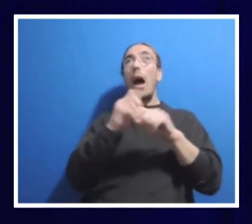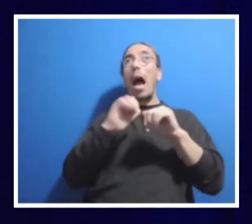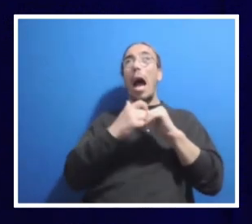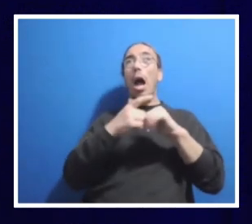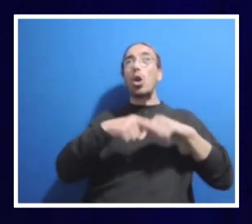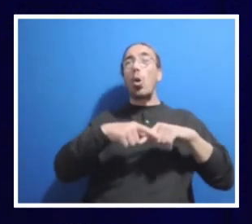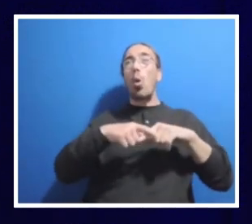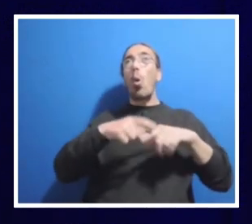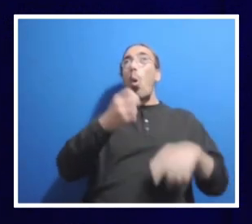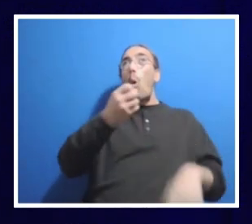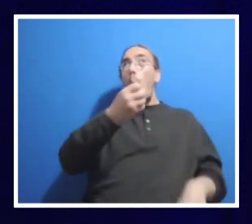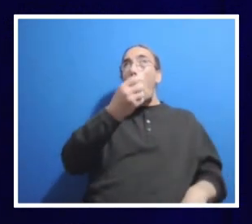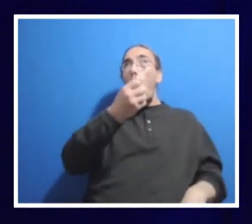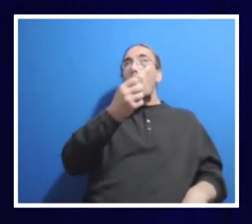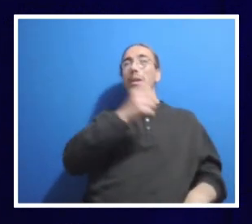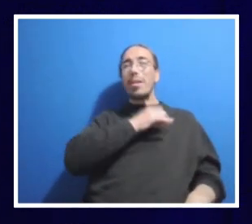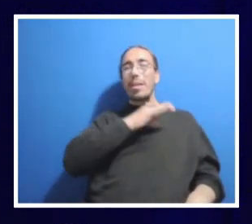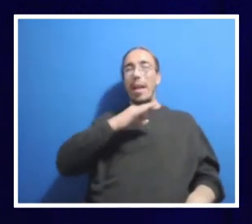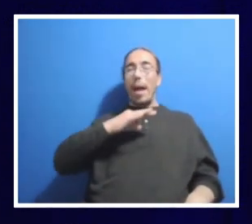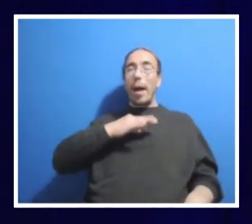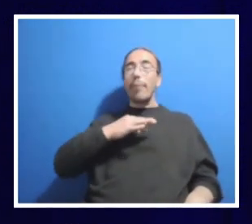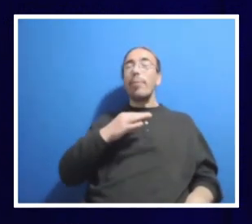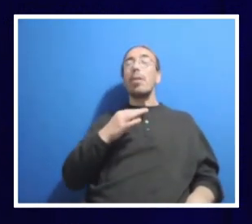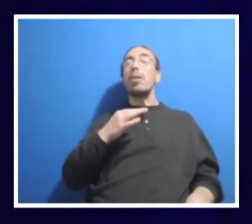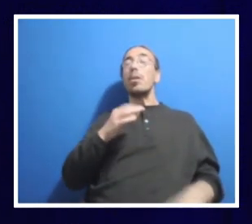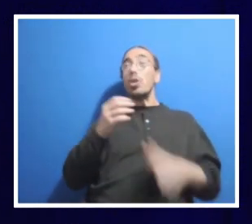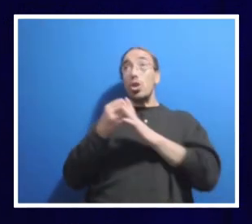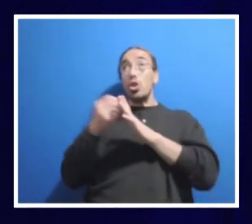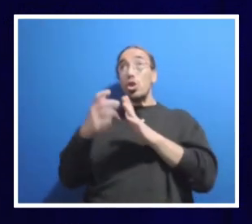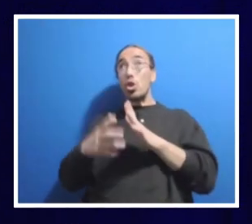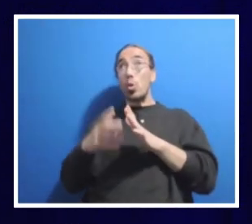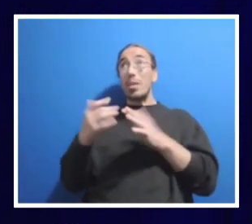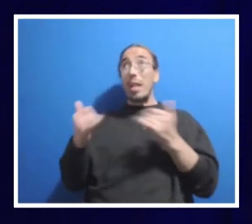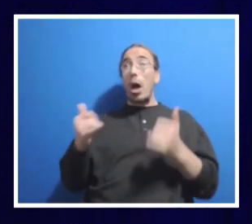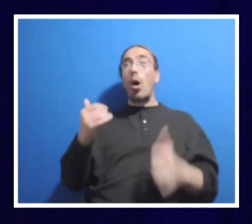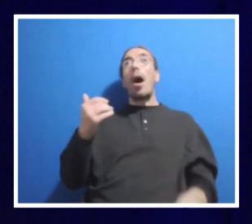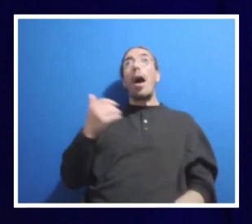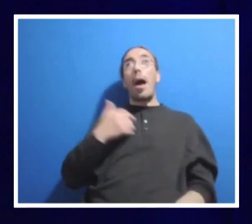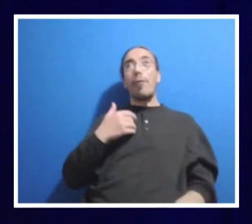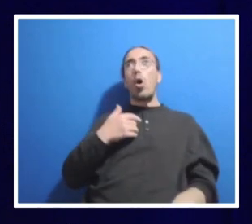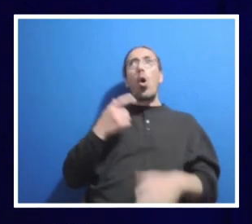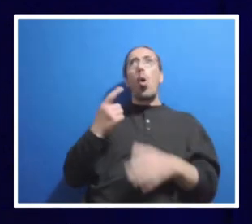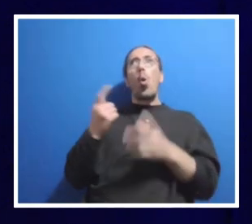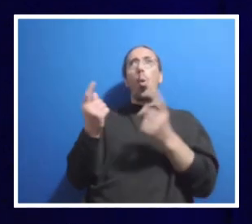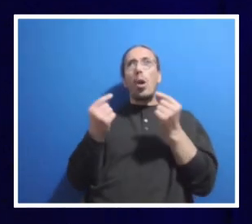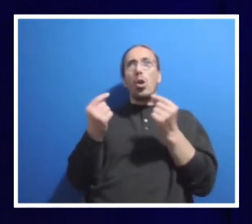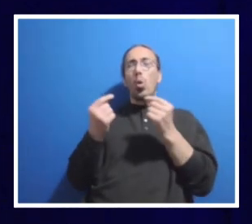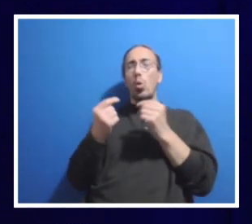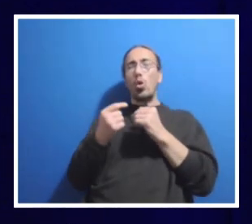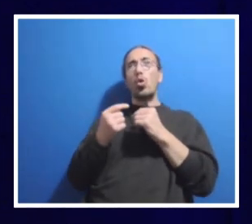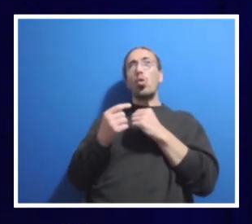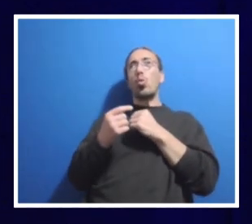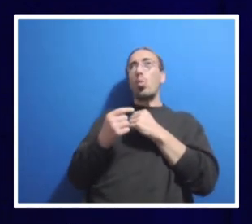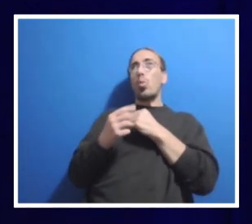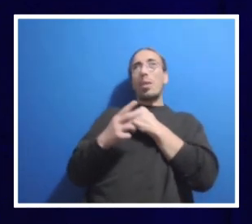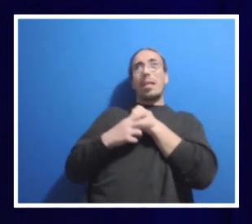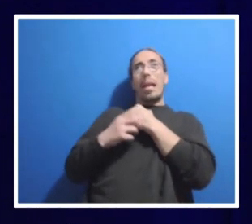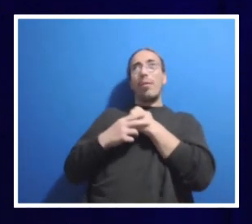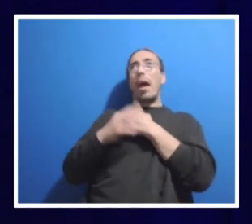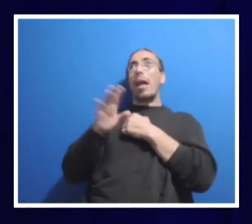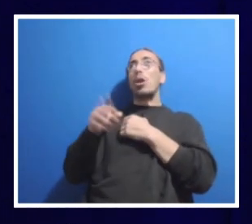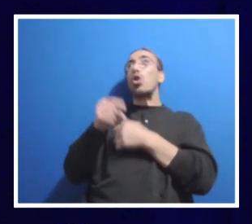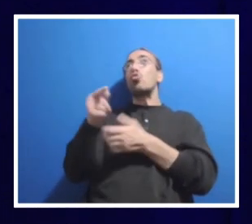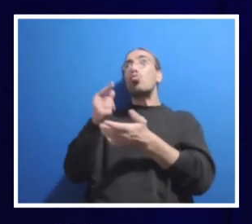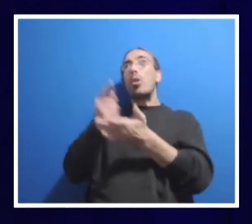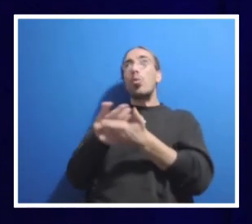just for faculty and staff. The students that we now have, what are we doing to retain them and graduate them? It's